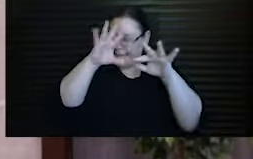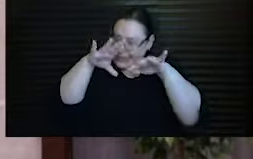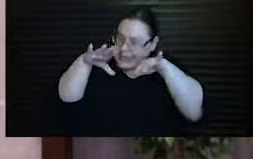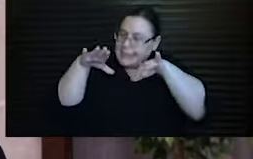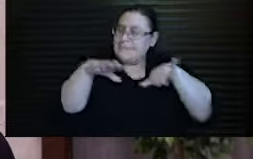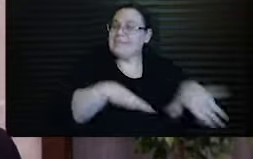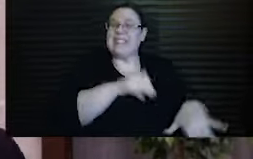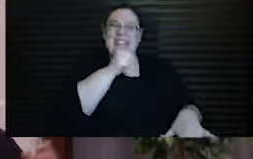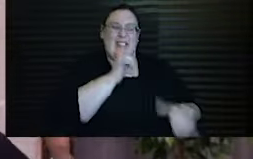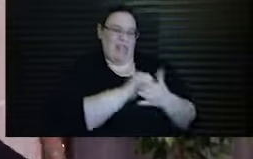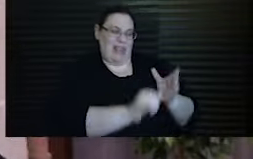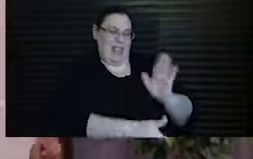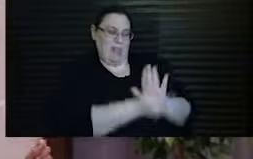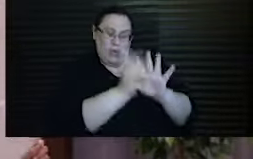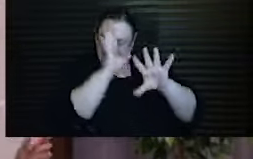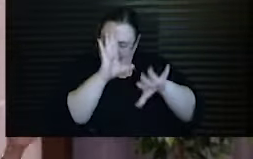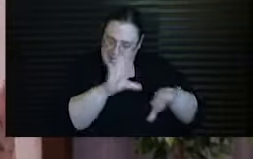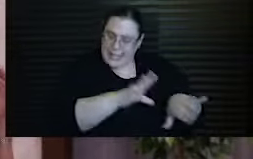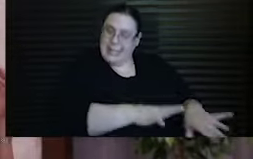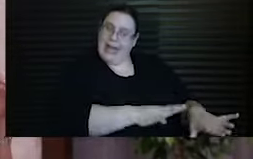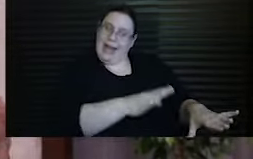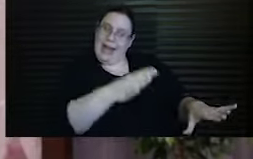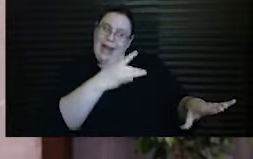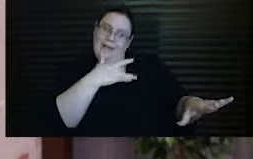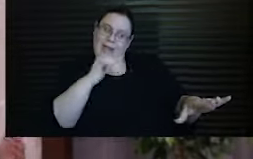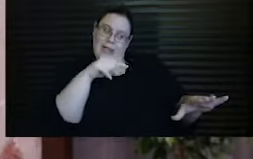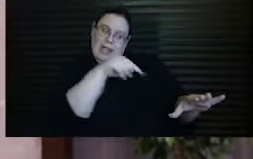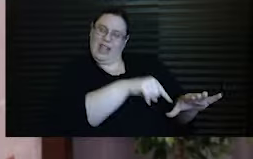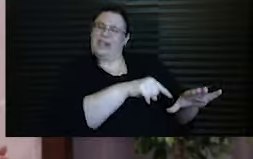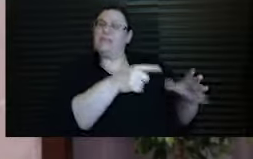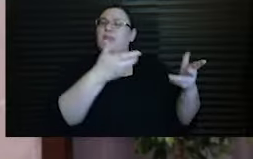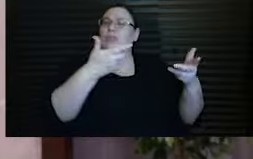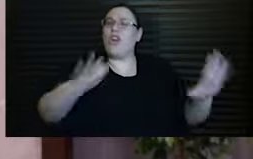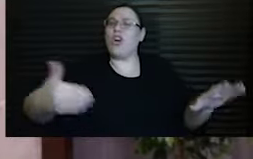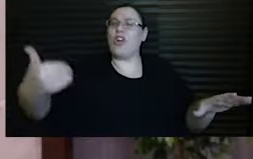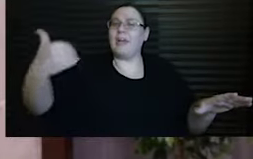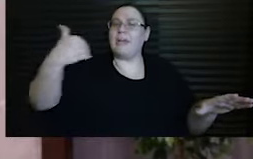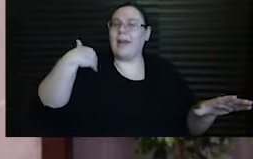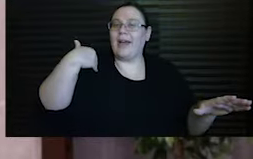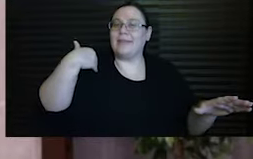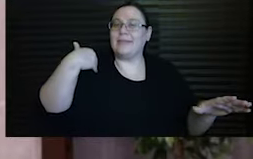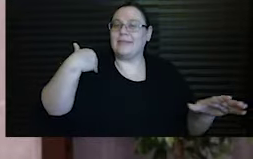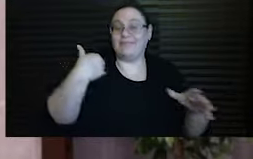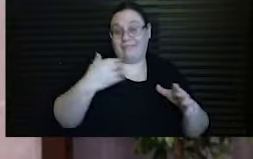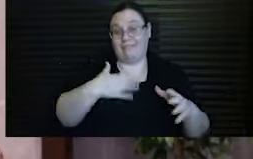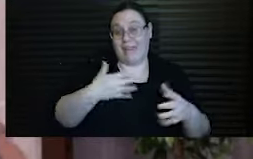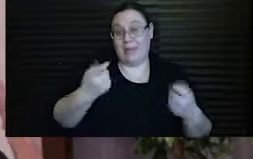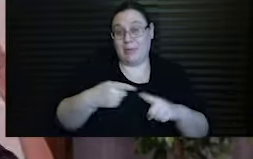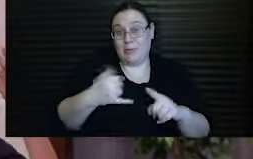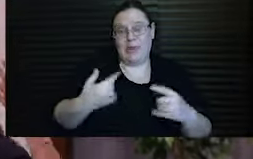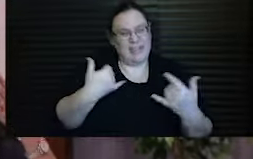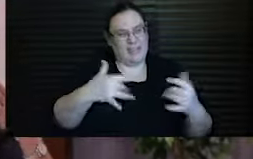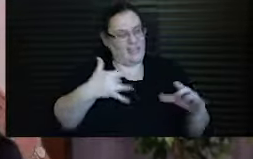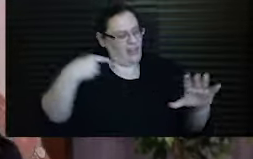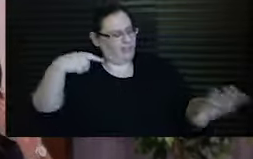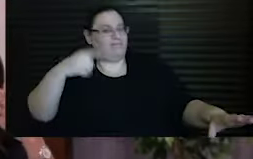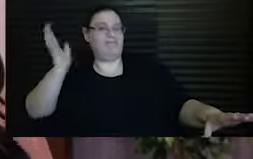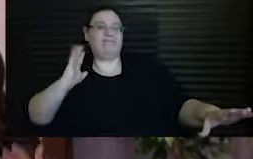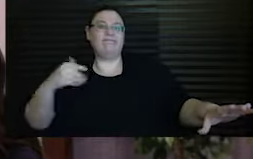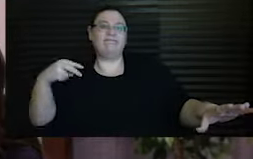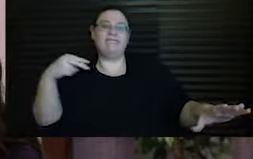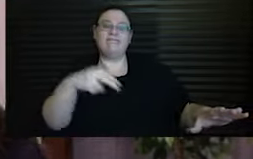above the sufferings of the moment, and I observed them as if they were already of the past. This act of imagination